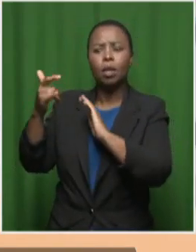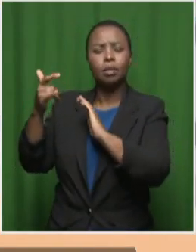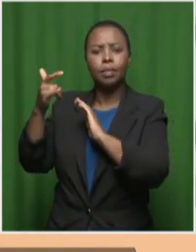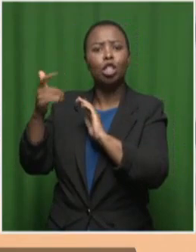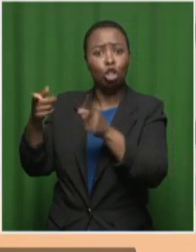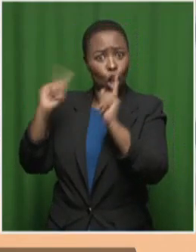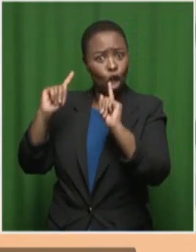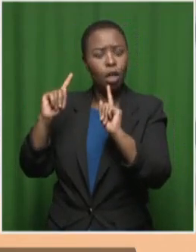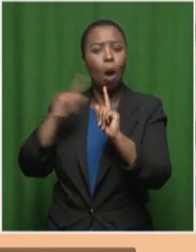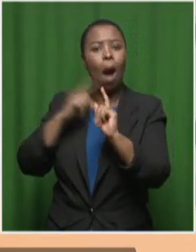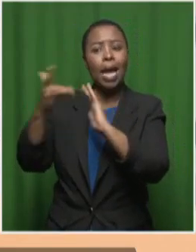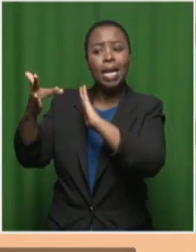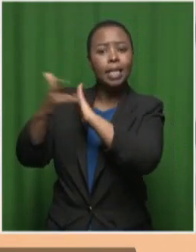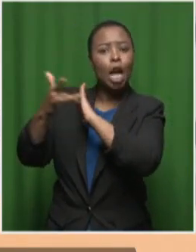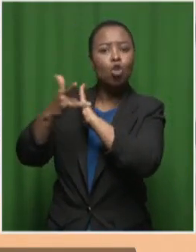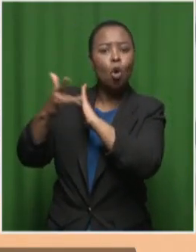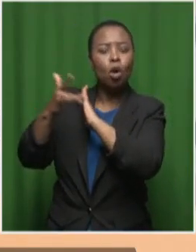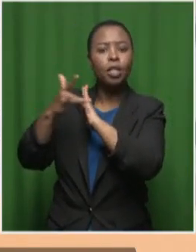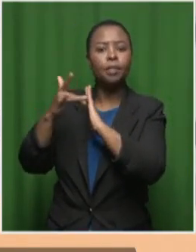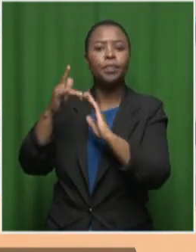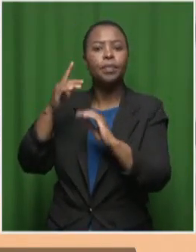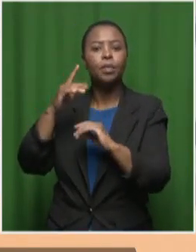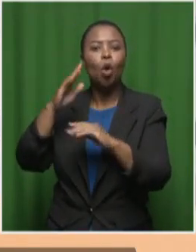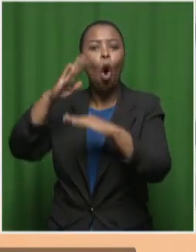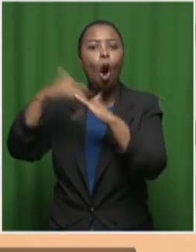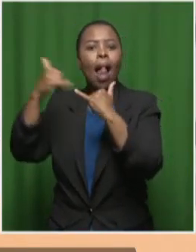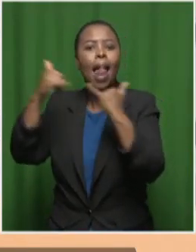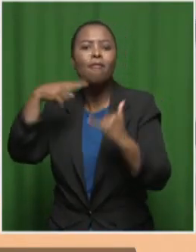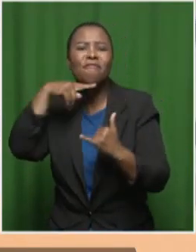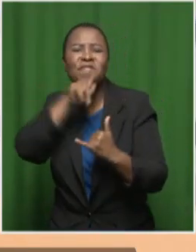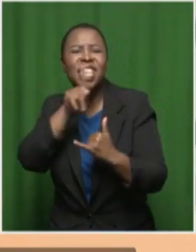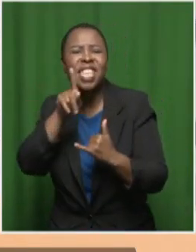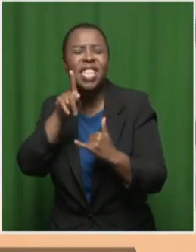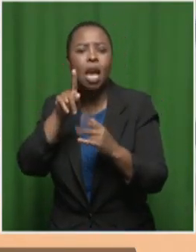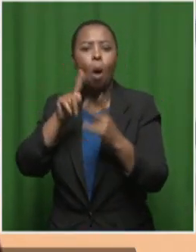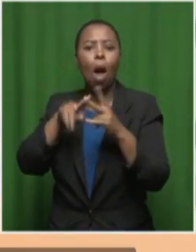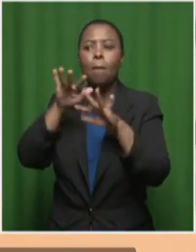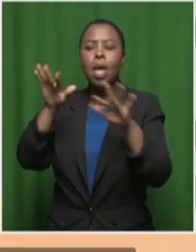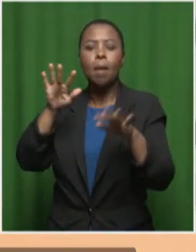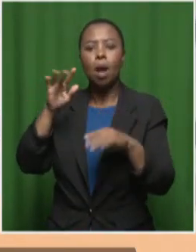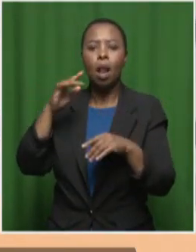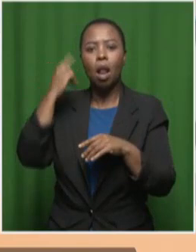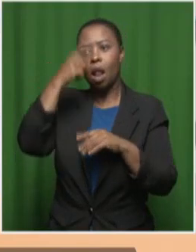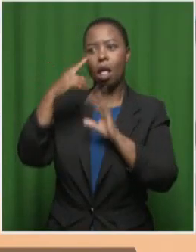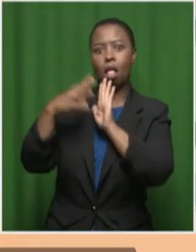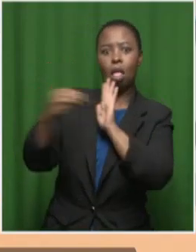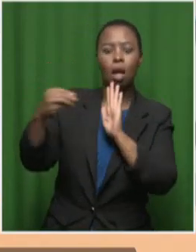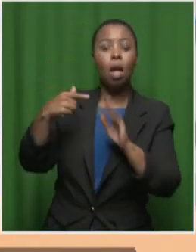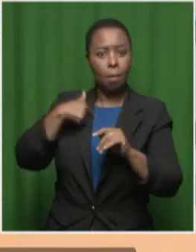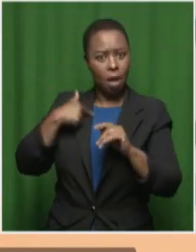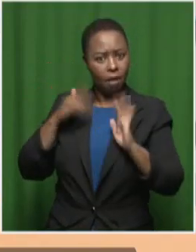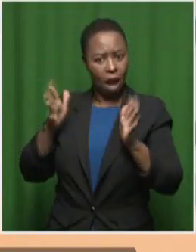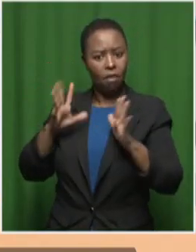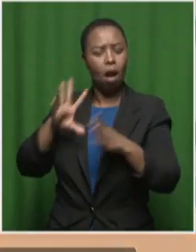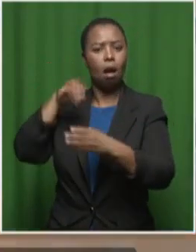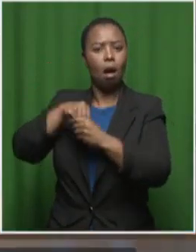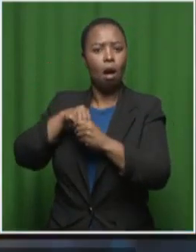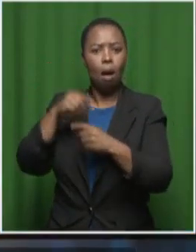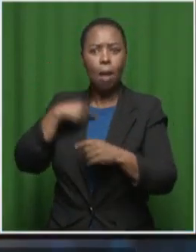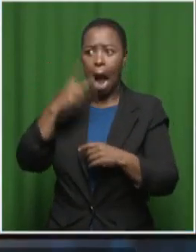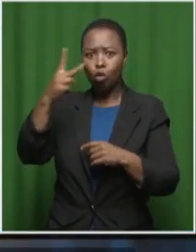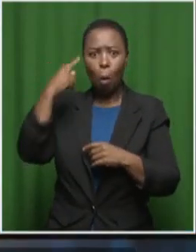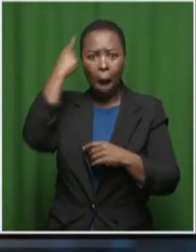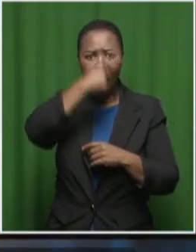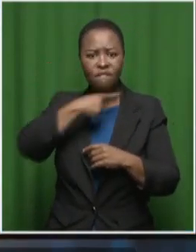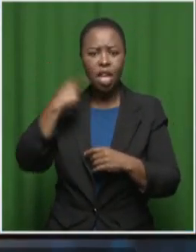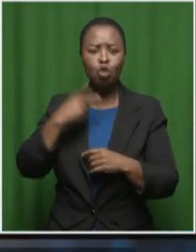used for online scams, including technology trends such as deepfake that mimics individuals. I've also been a victim and I've seen my face and